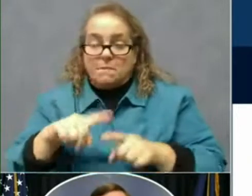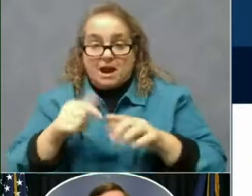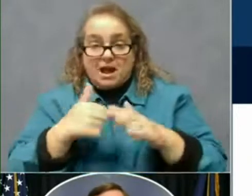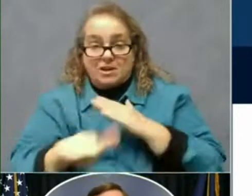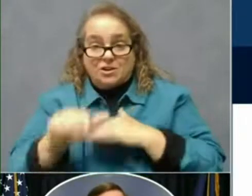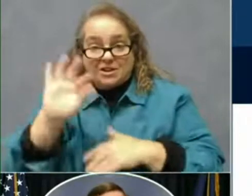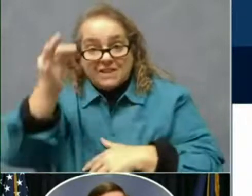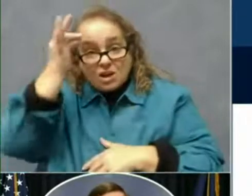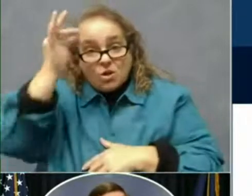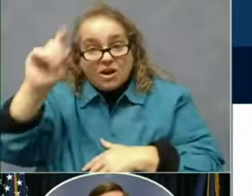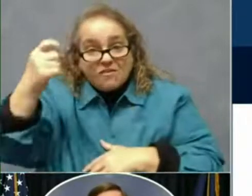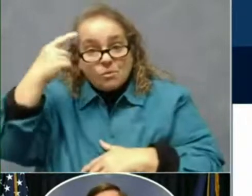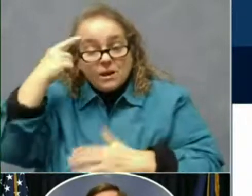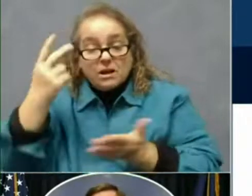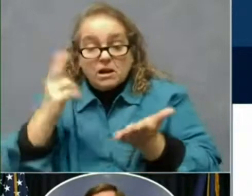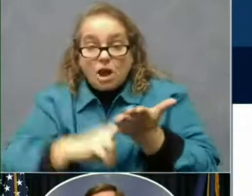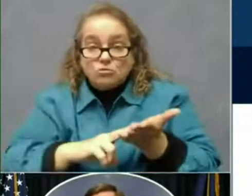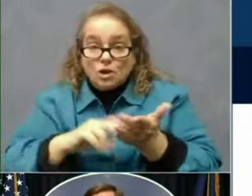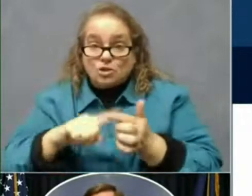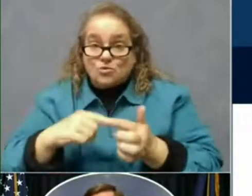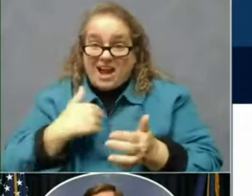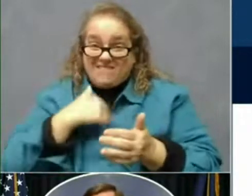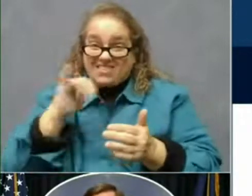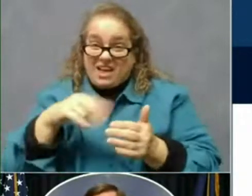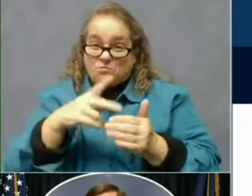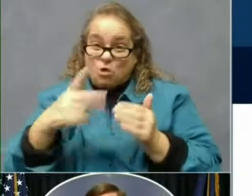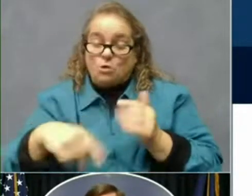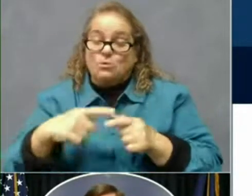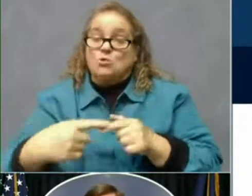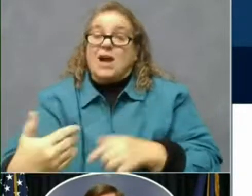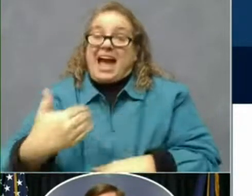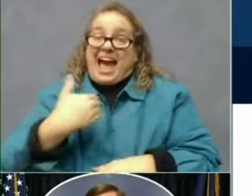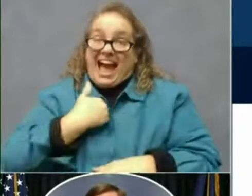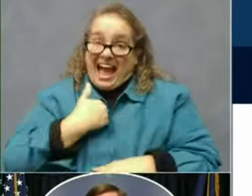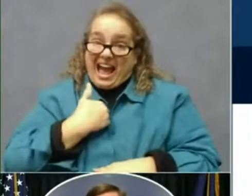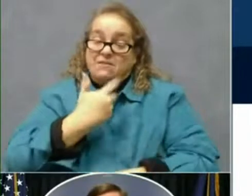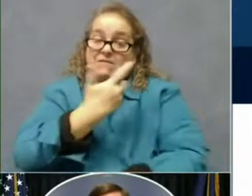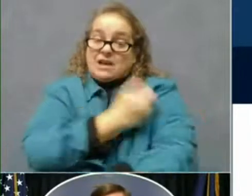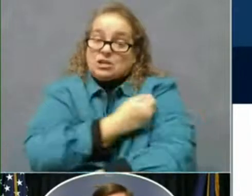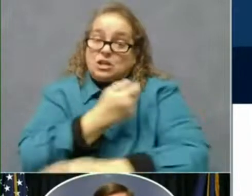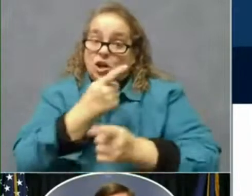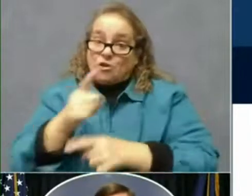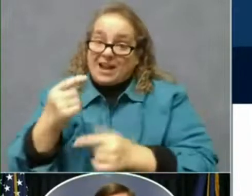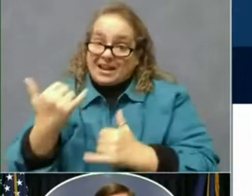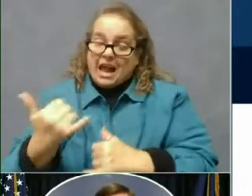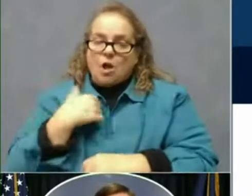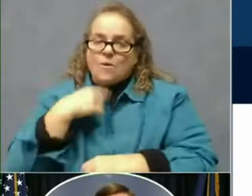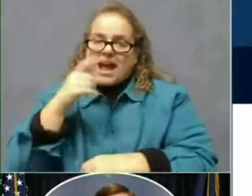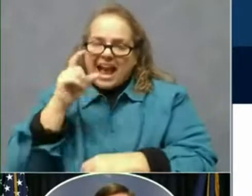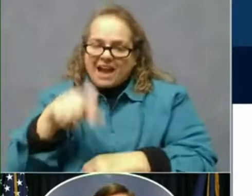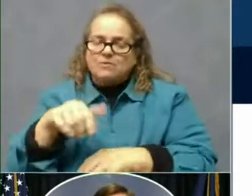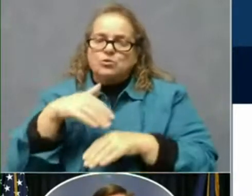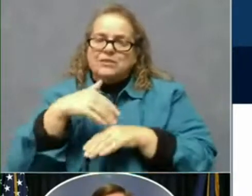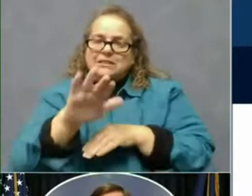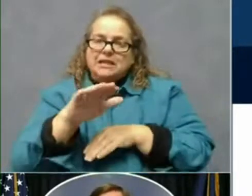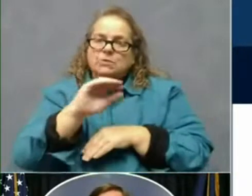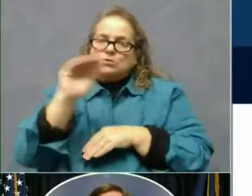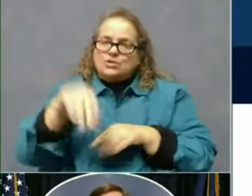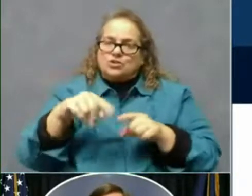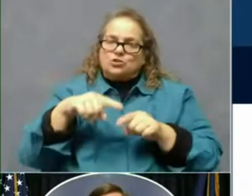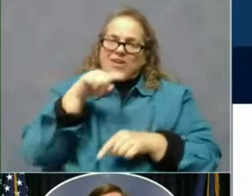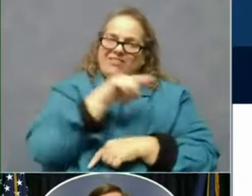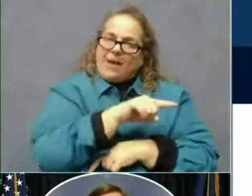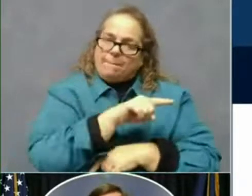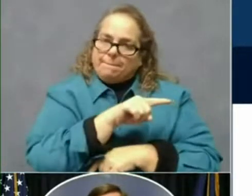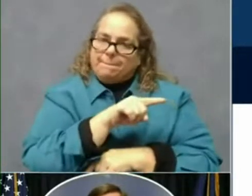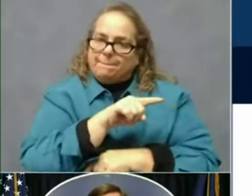have this program going to even have the vaccinations that are occurring right now, we have to send a certain portion to them. That means it's going to